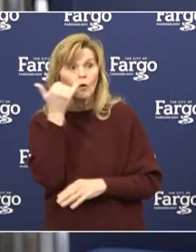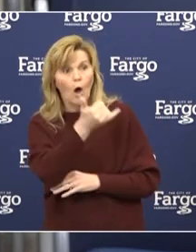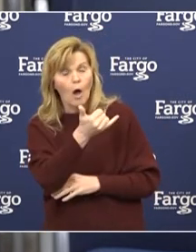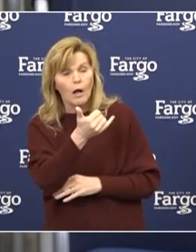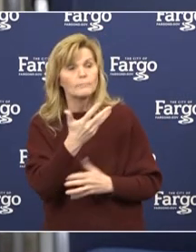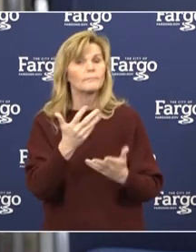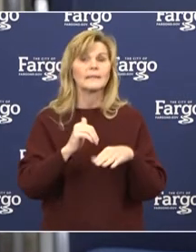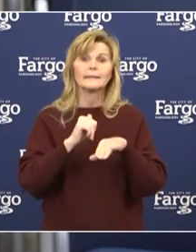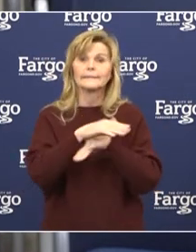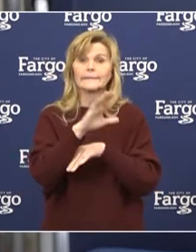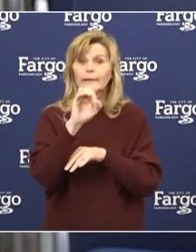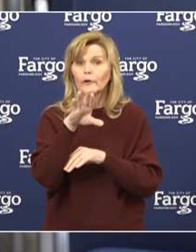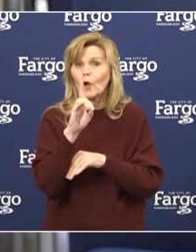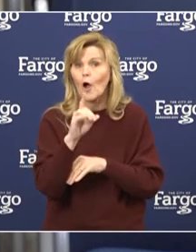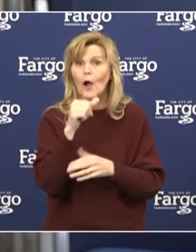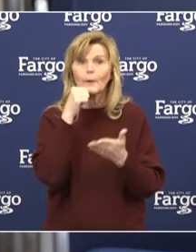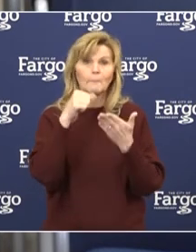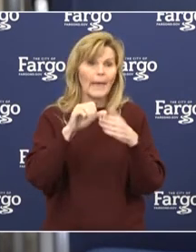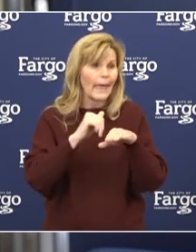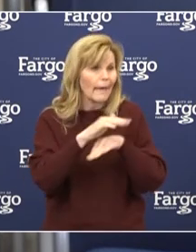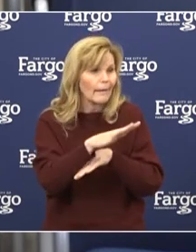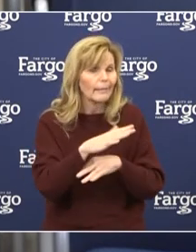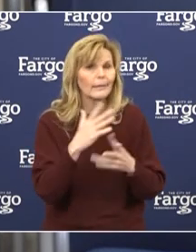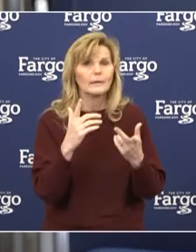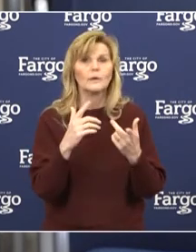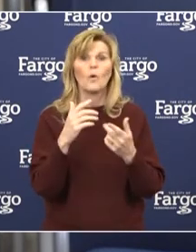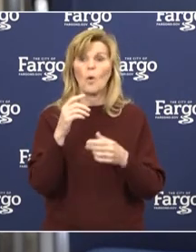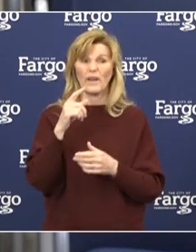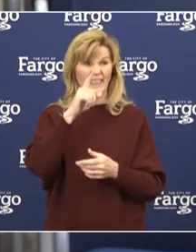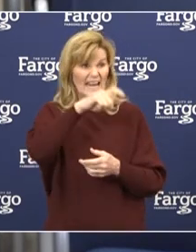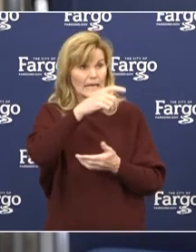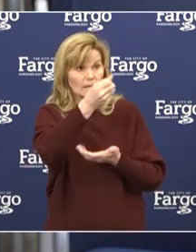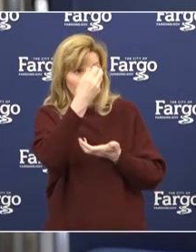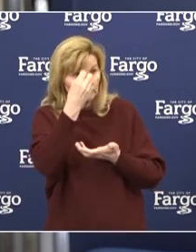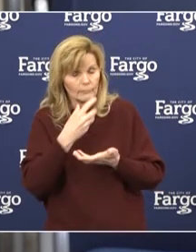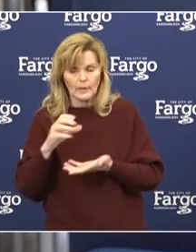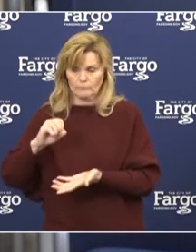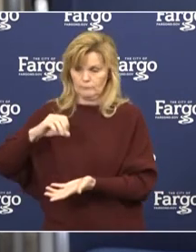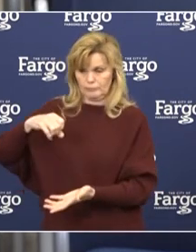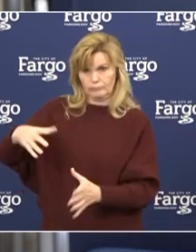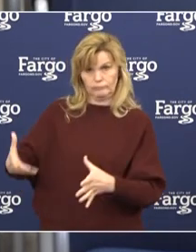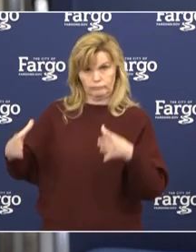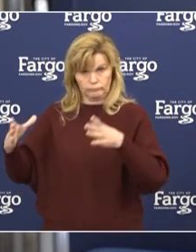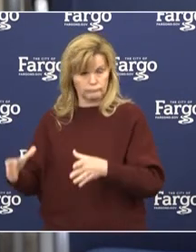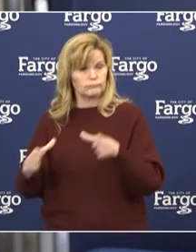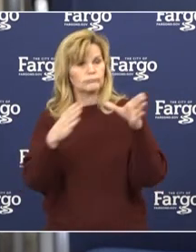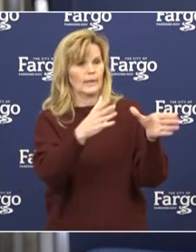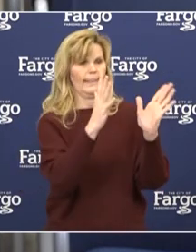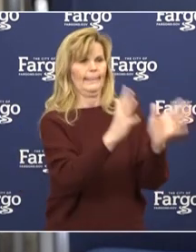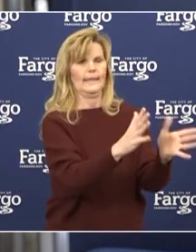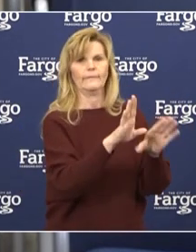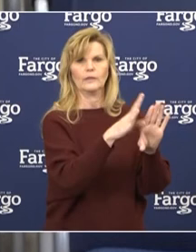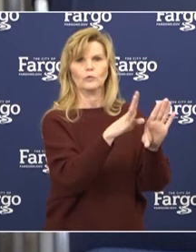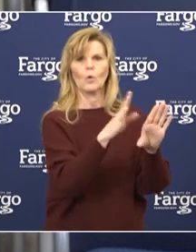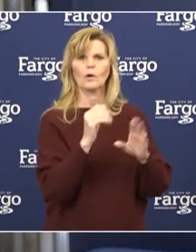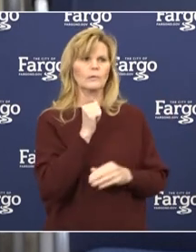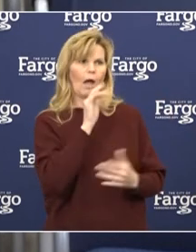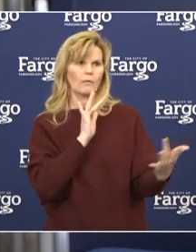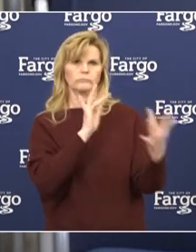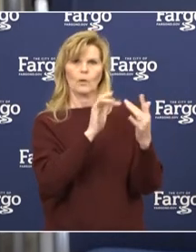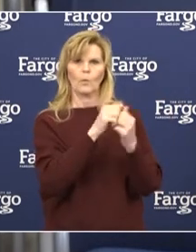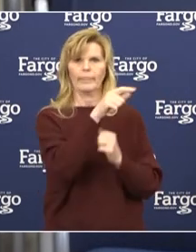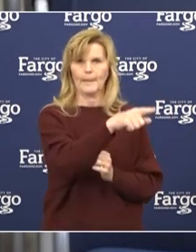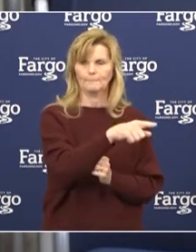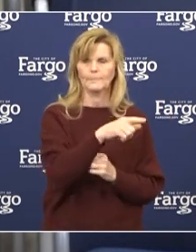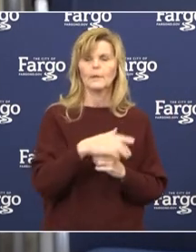send cards or notes in the mail, and drop off supplies at their door without any direct contact. We also